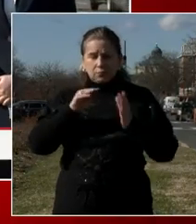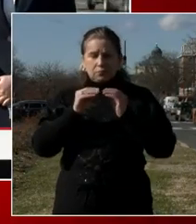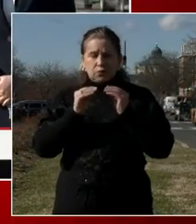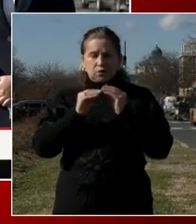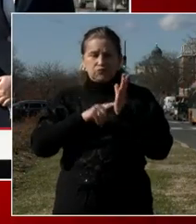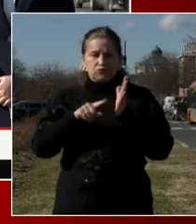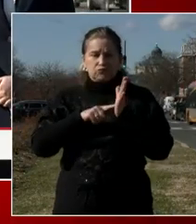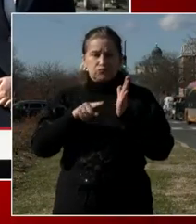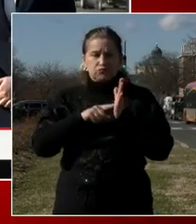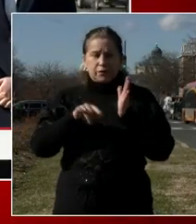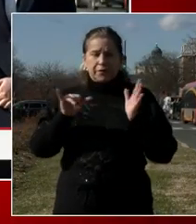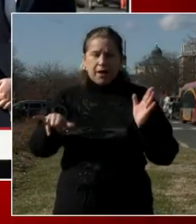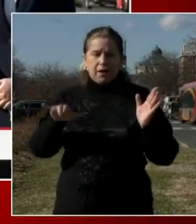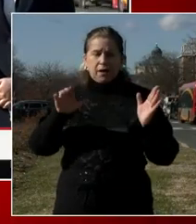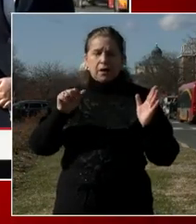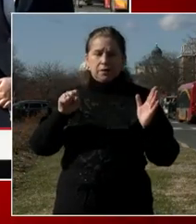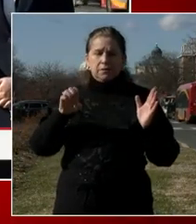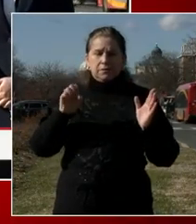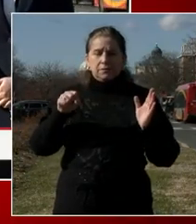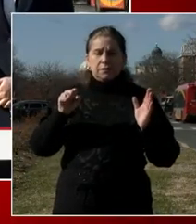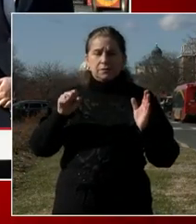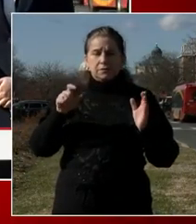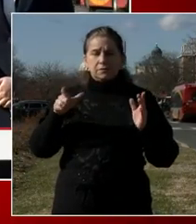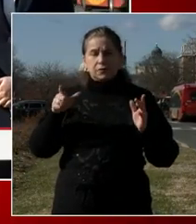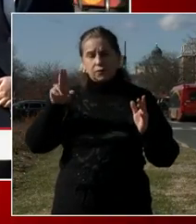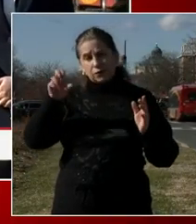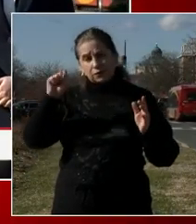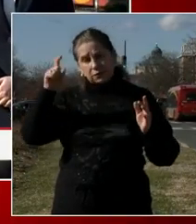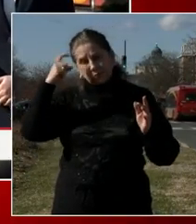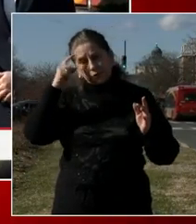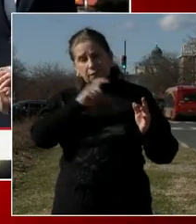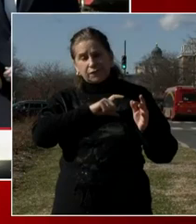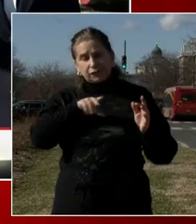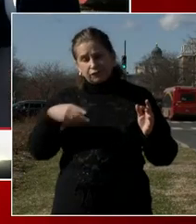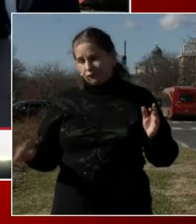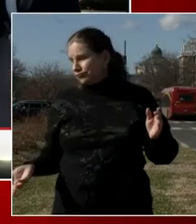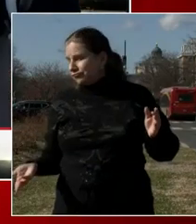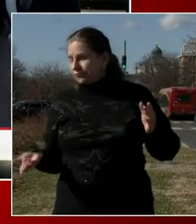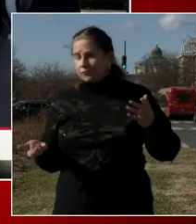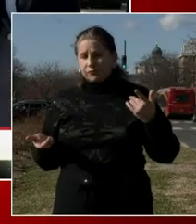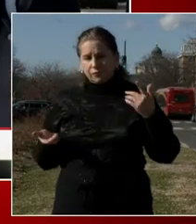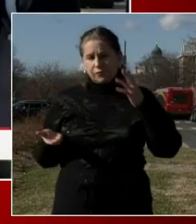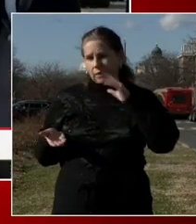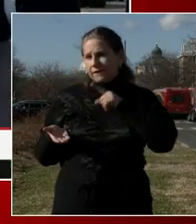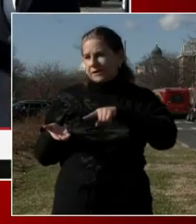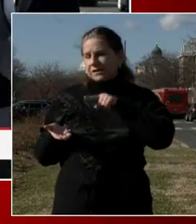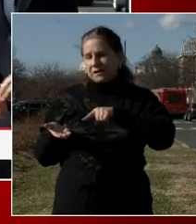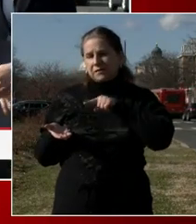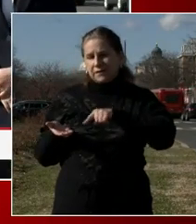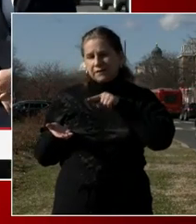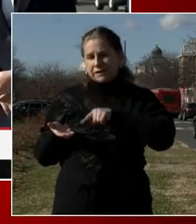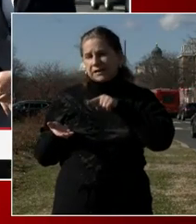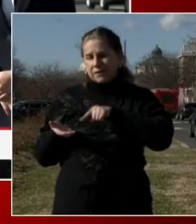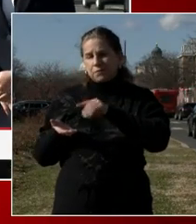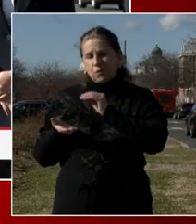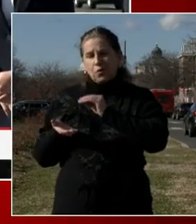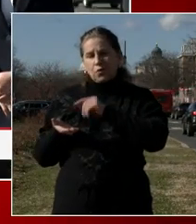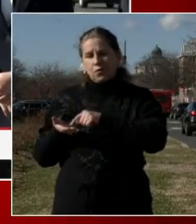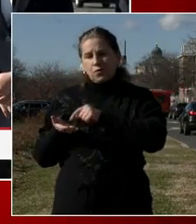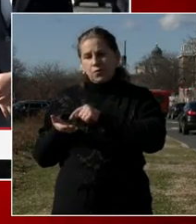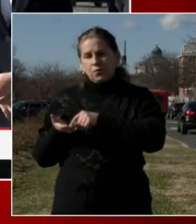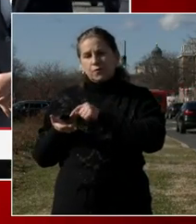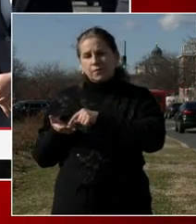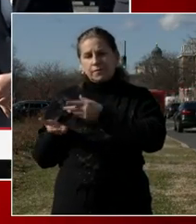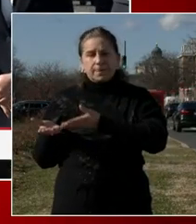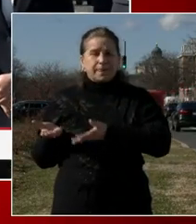always do as we always do for law enforcement agencies that are involved in shootings. Our findings will be taken over to the United